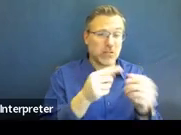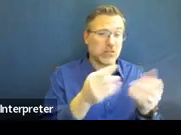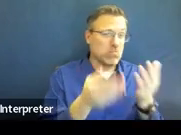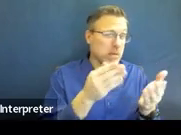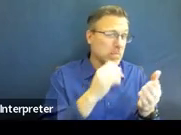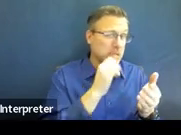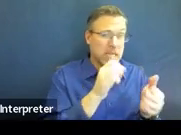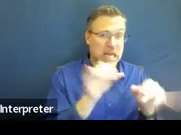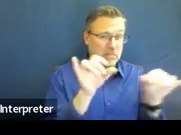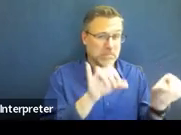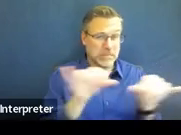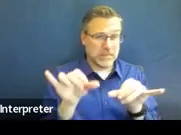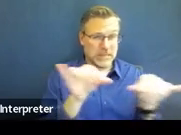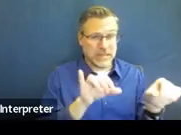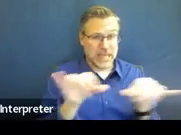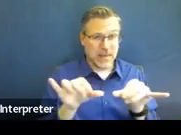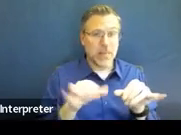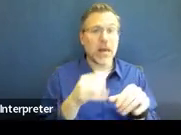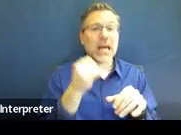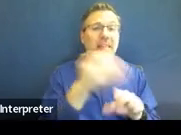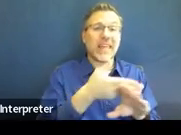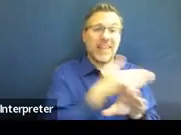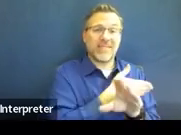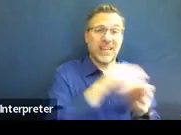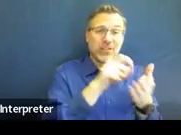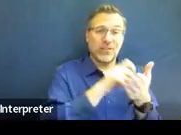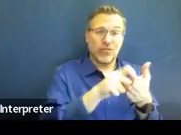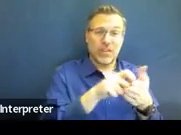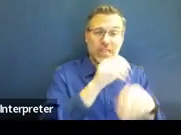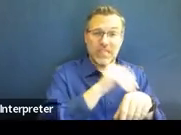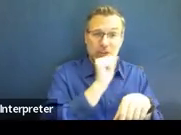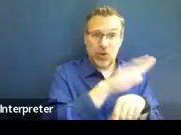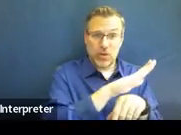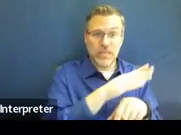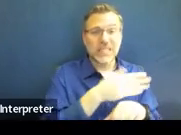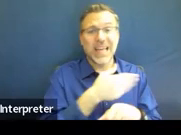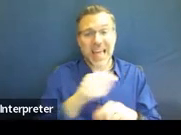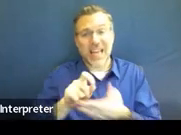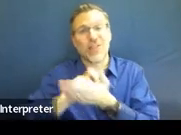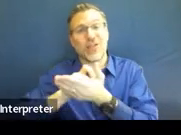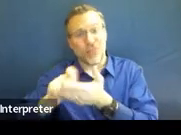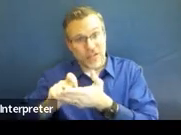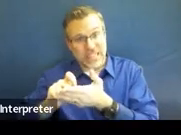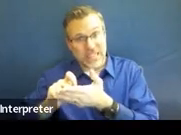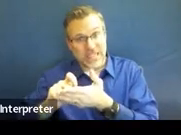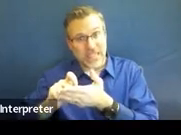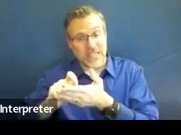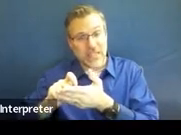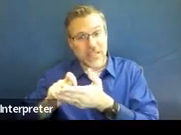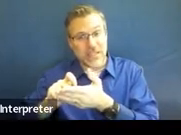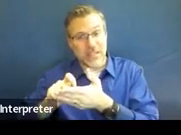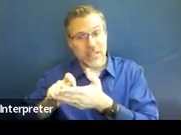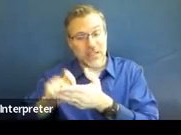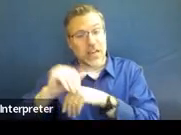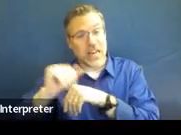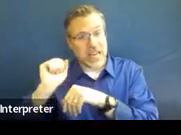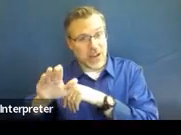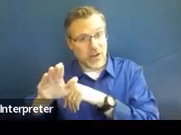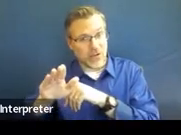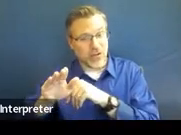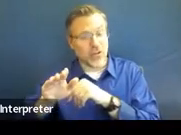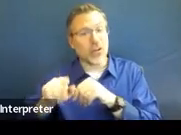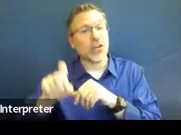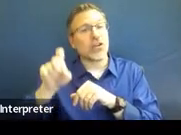noting something on the advance written notice, it should typically be noted on the written notice. However, if you discuss other